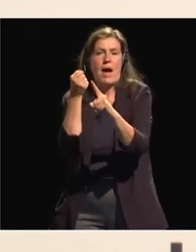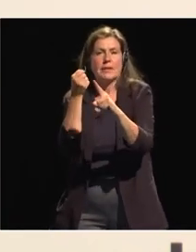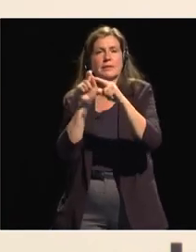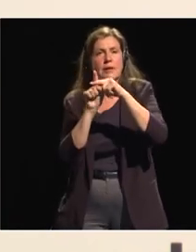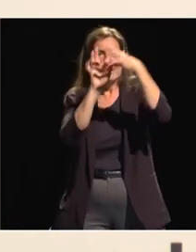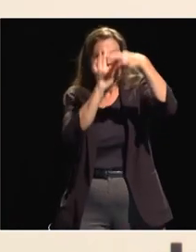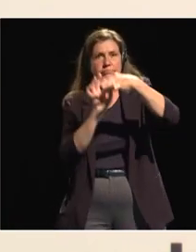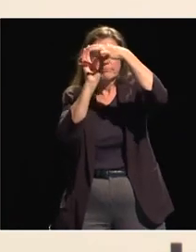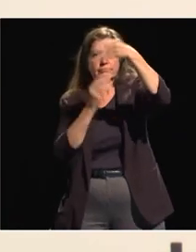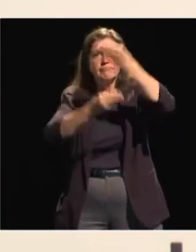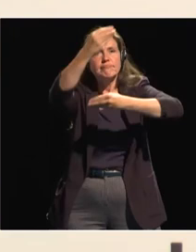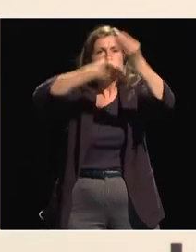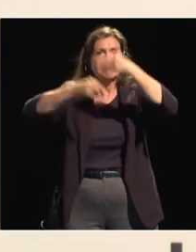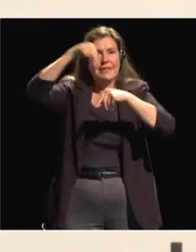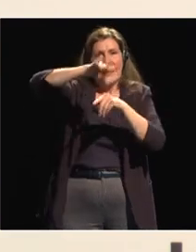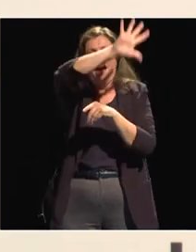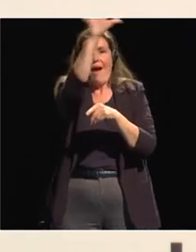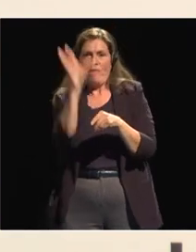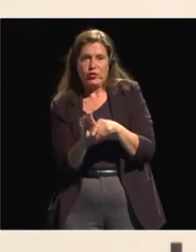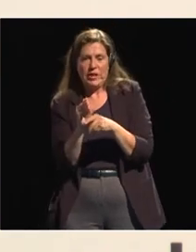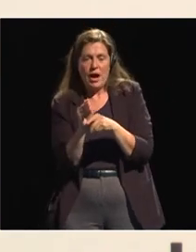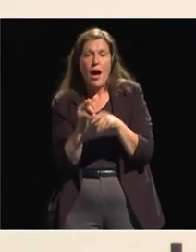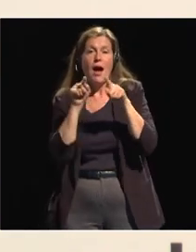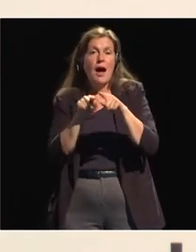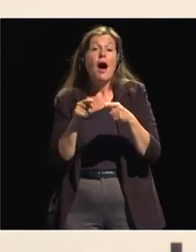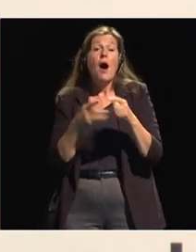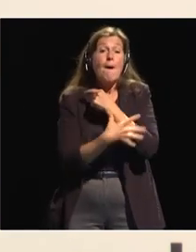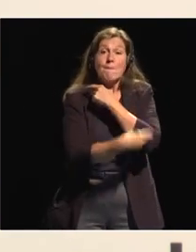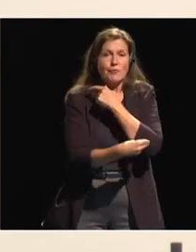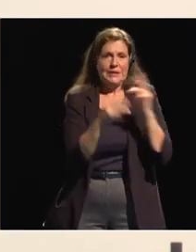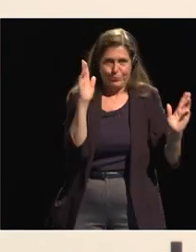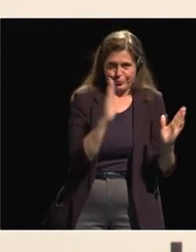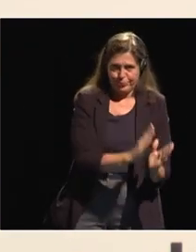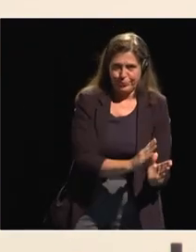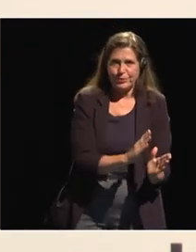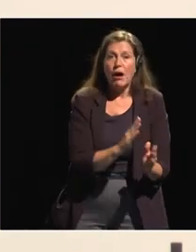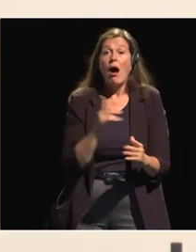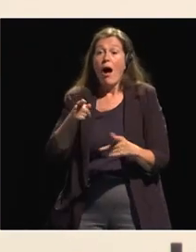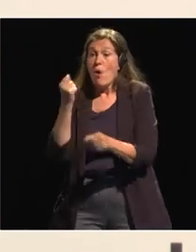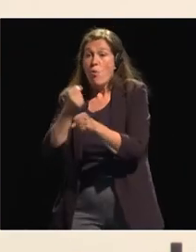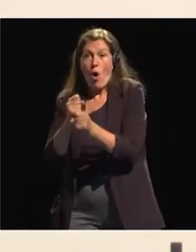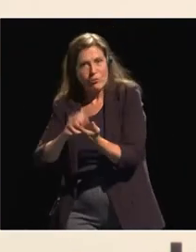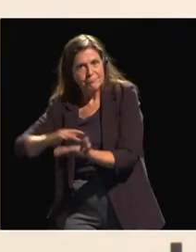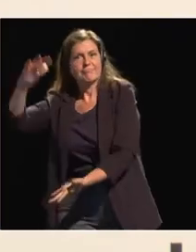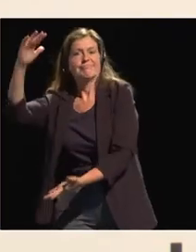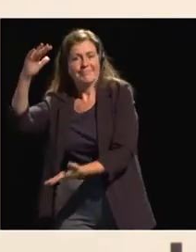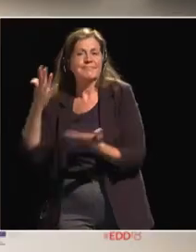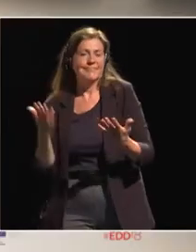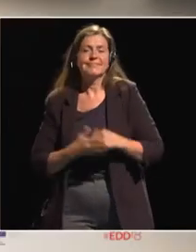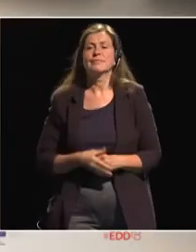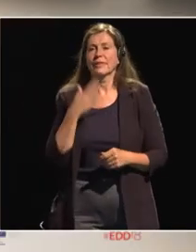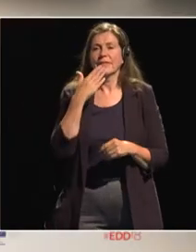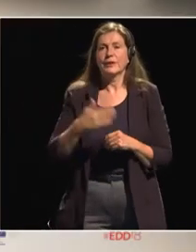on intra-african trade and also for poverty reduction and setting and creating jobs thank you